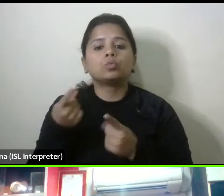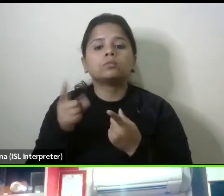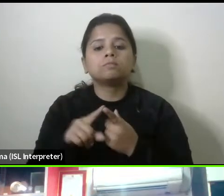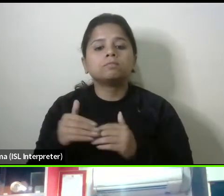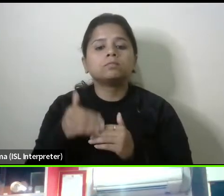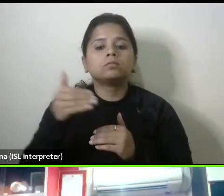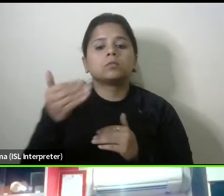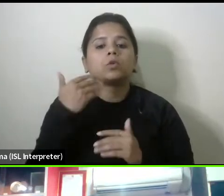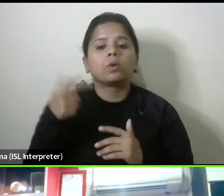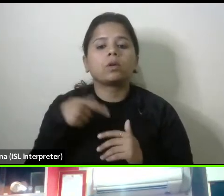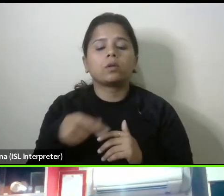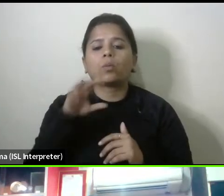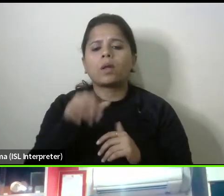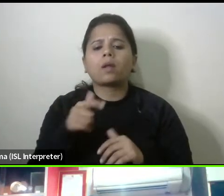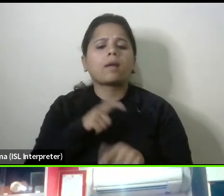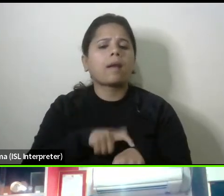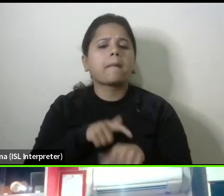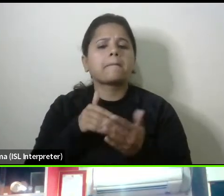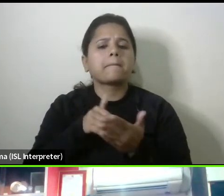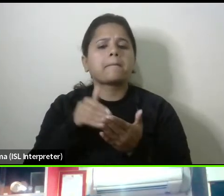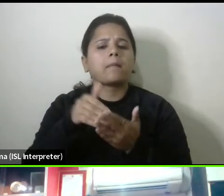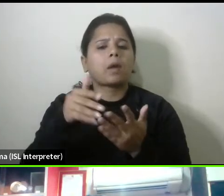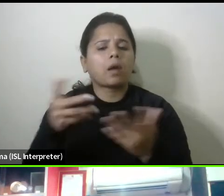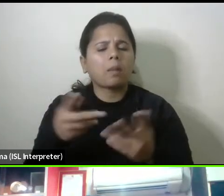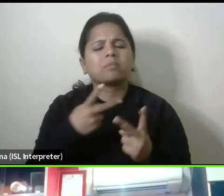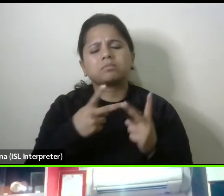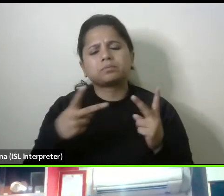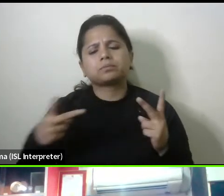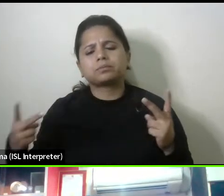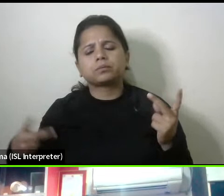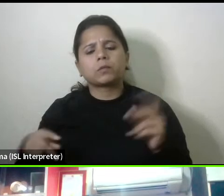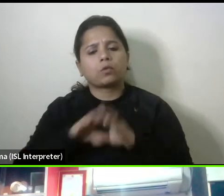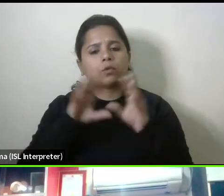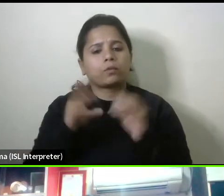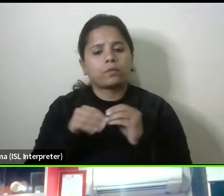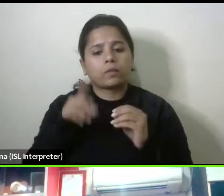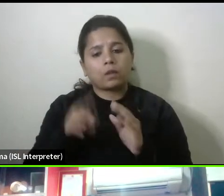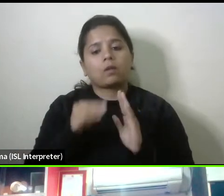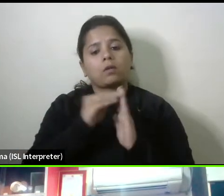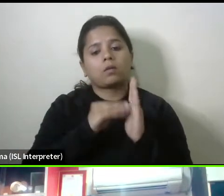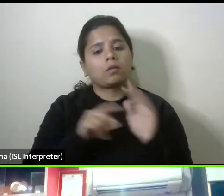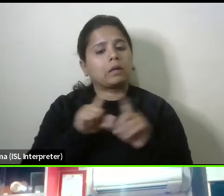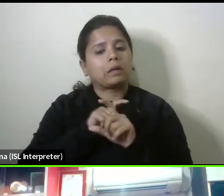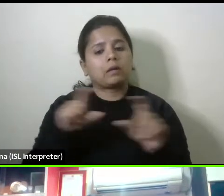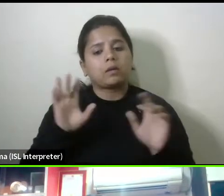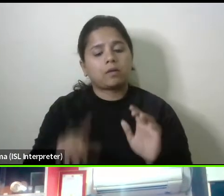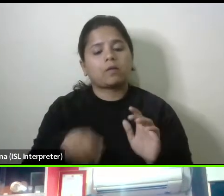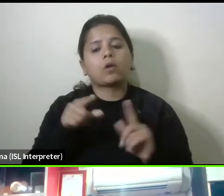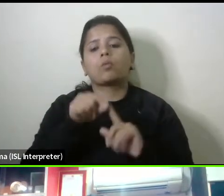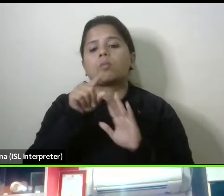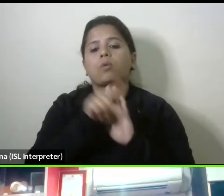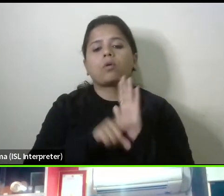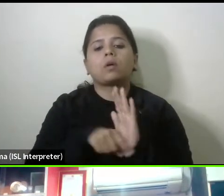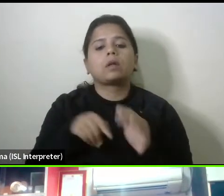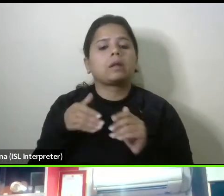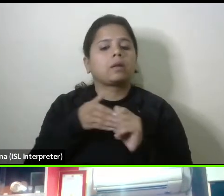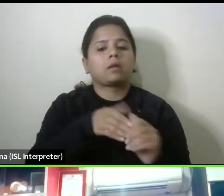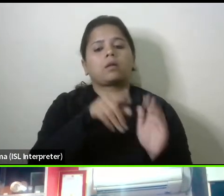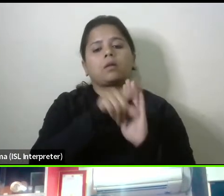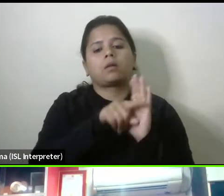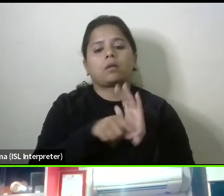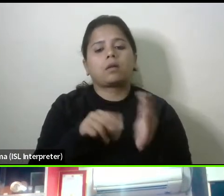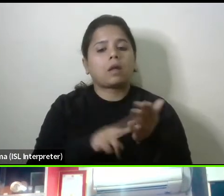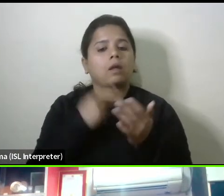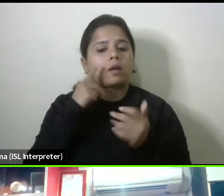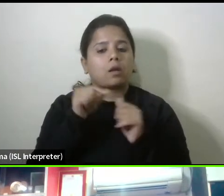what is the frequency like etc etc everything has been mentioned very clearly in the policy as well as guidelines and iua